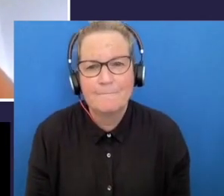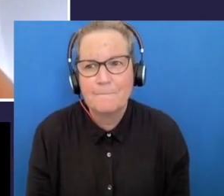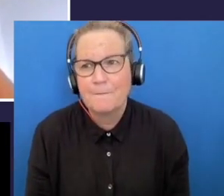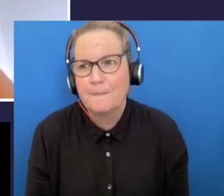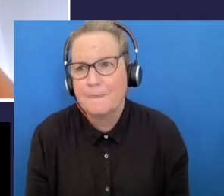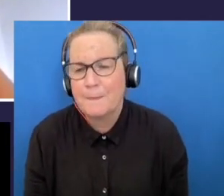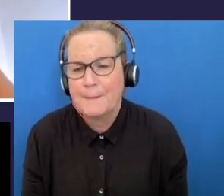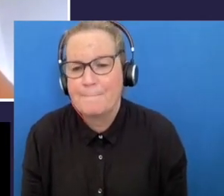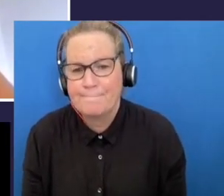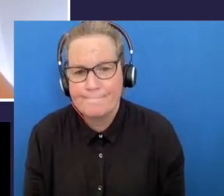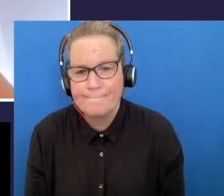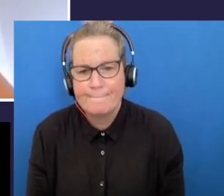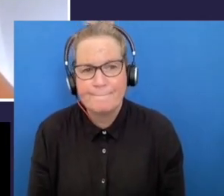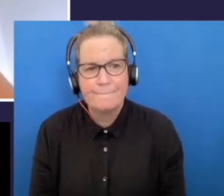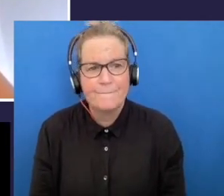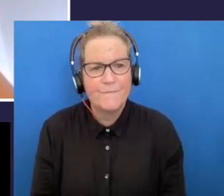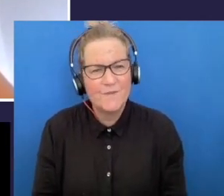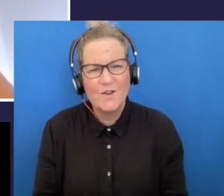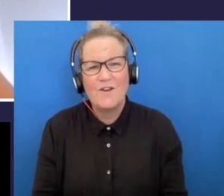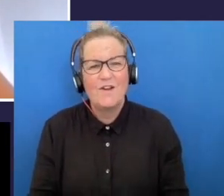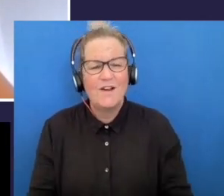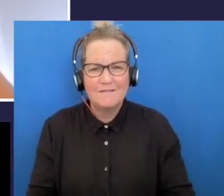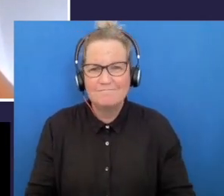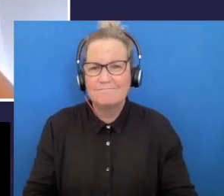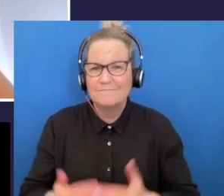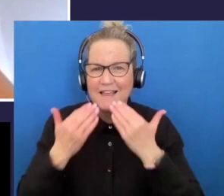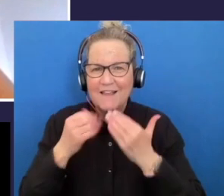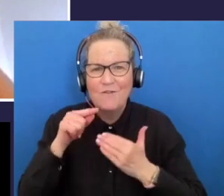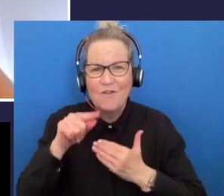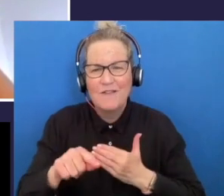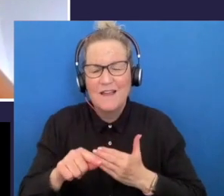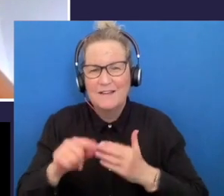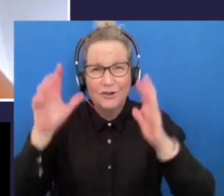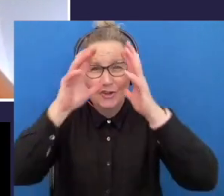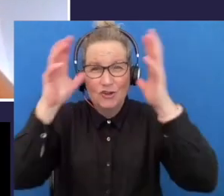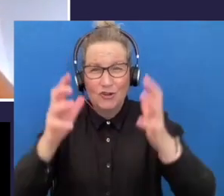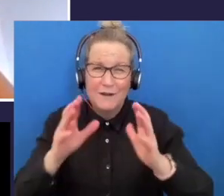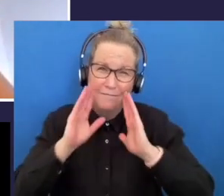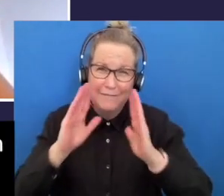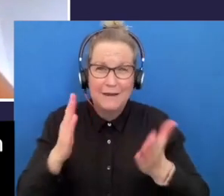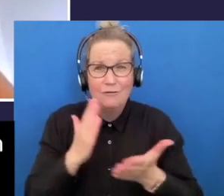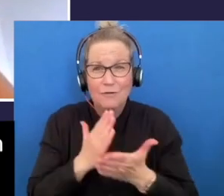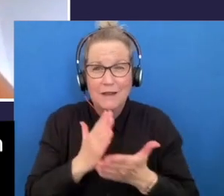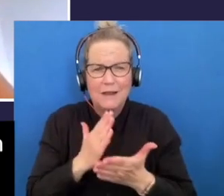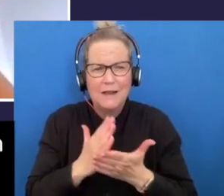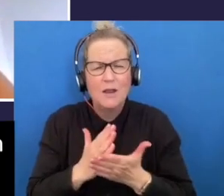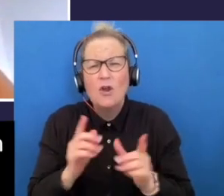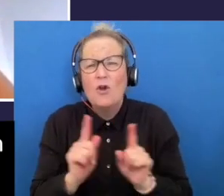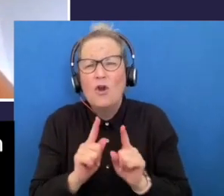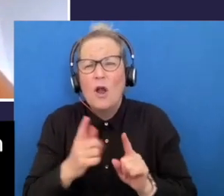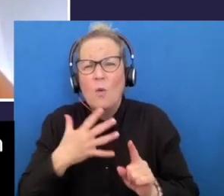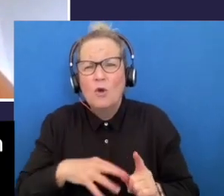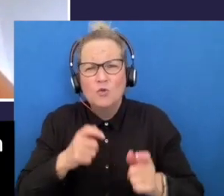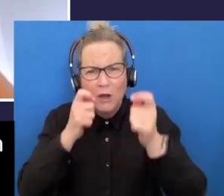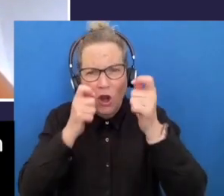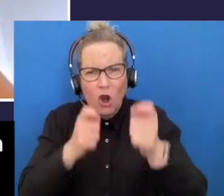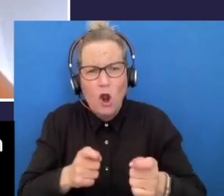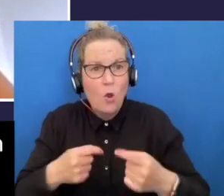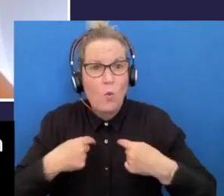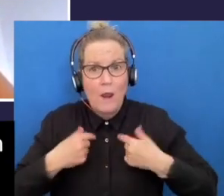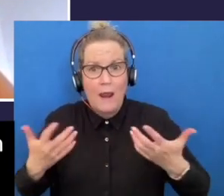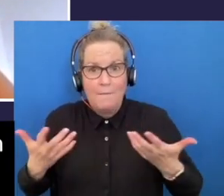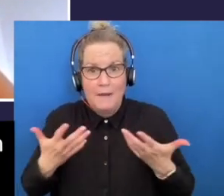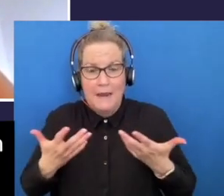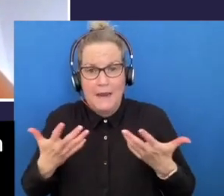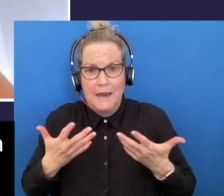thanks a lot for that i'm looking at that tree that's uh some amazing stuff um but just before i go i just want to acknowledge that i'm off country i'm gamilaroi